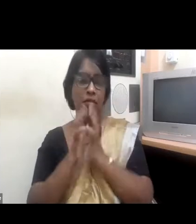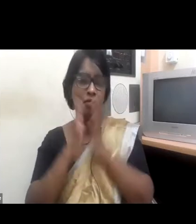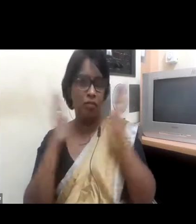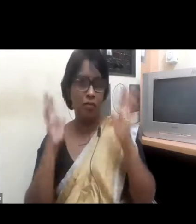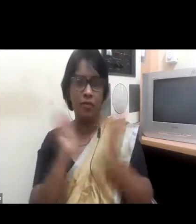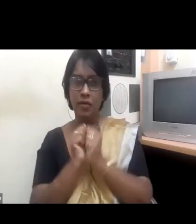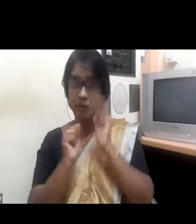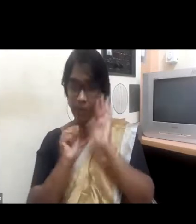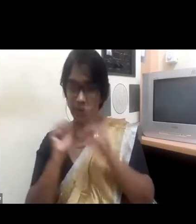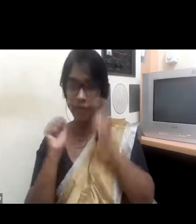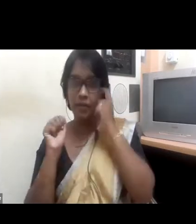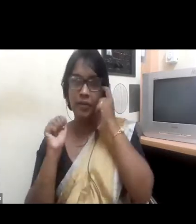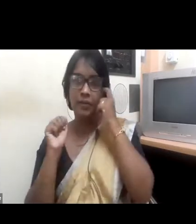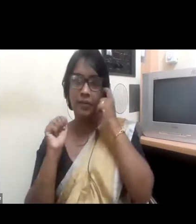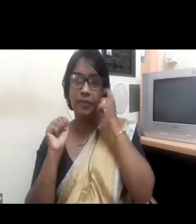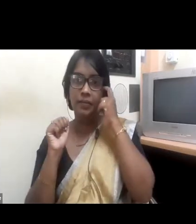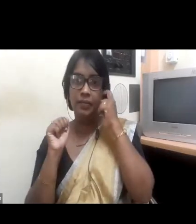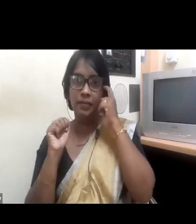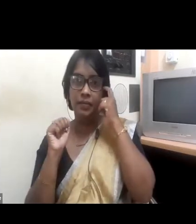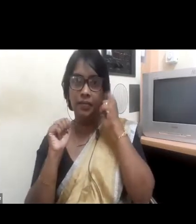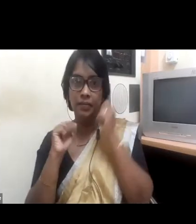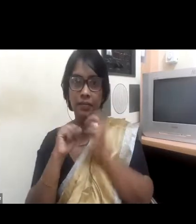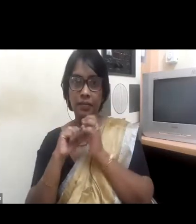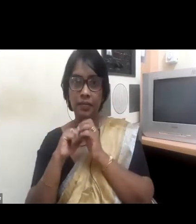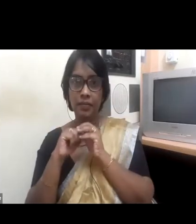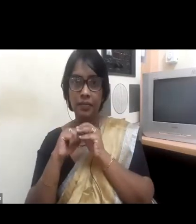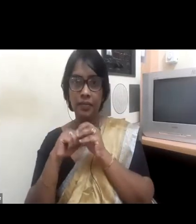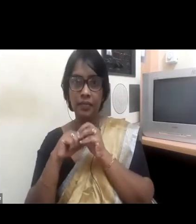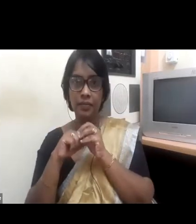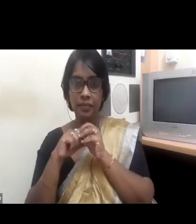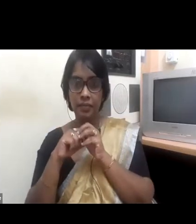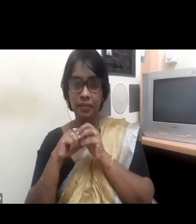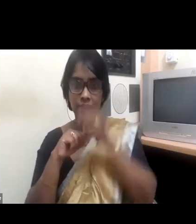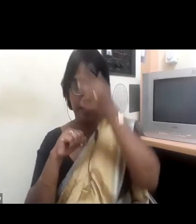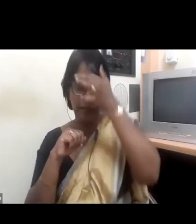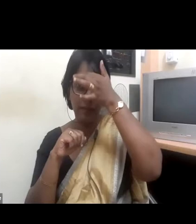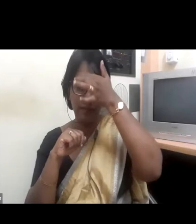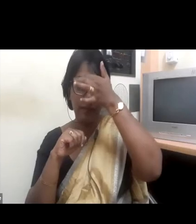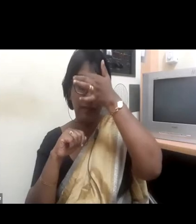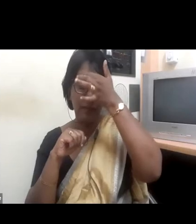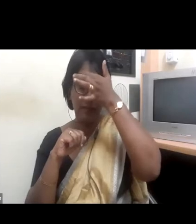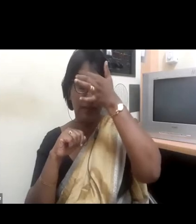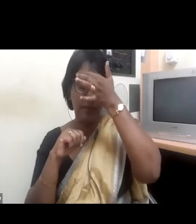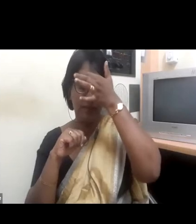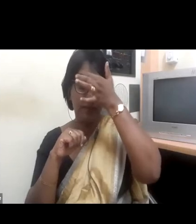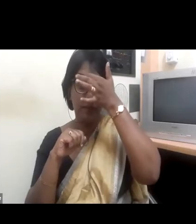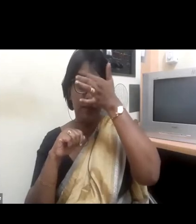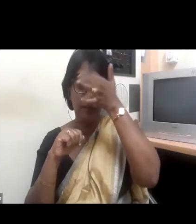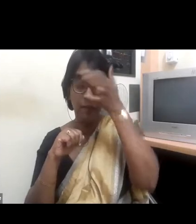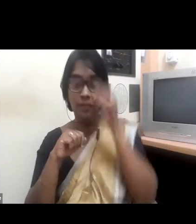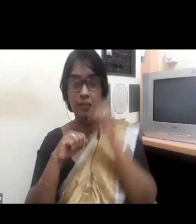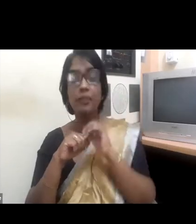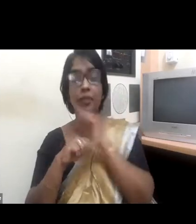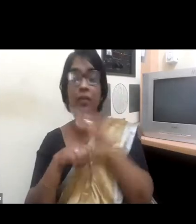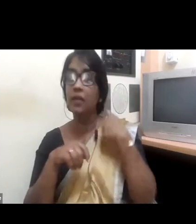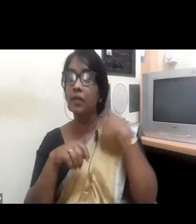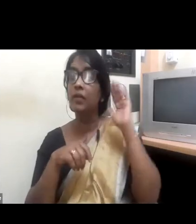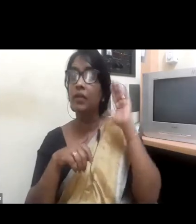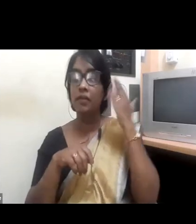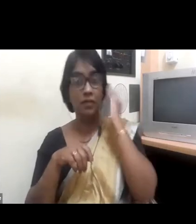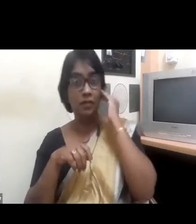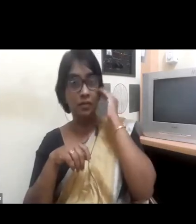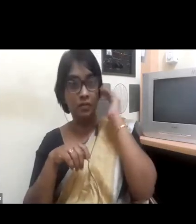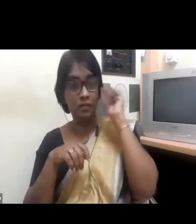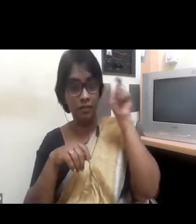the life cycle, we see these impacts on women. And particularly we see after women have children, there tends to be a kind of mid-career,